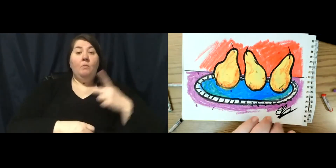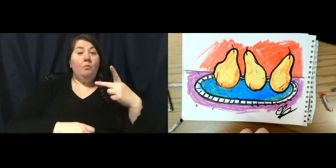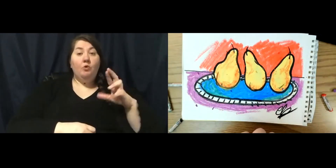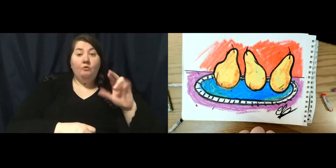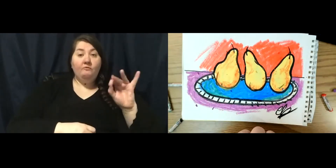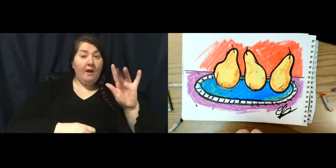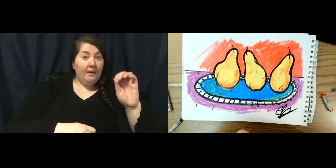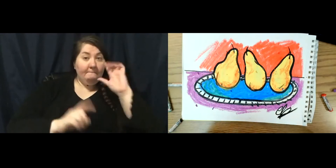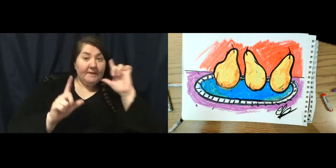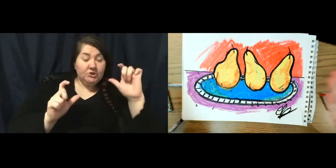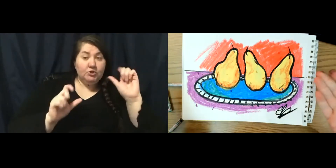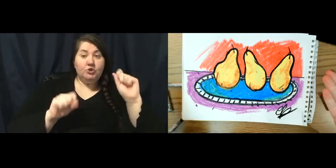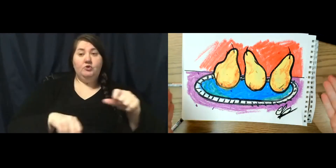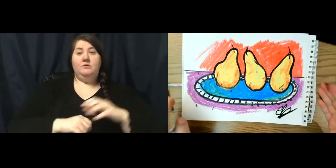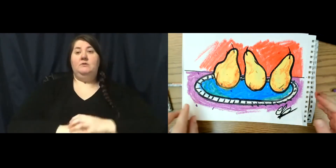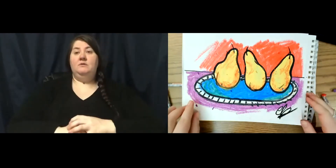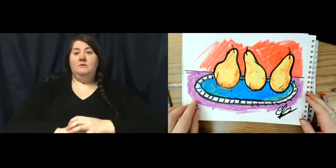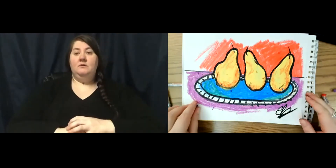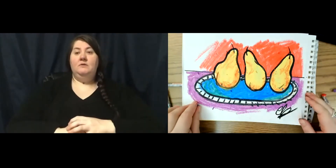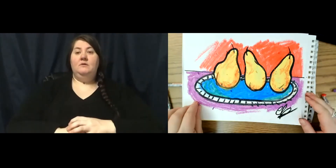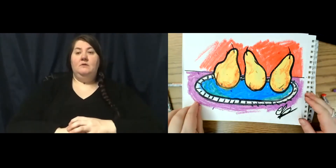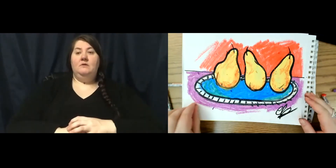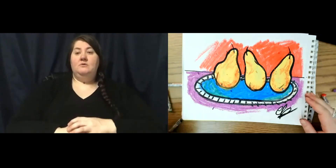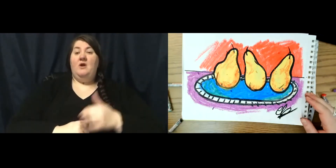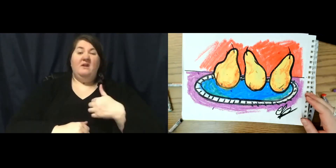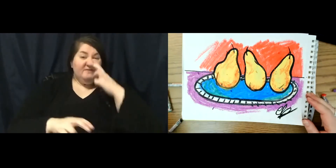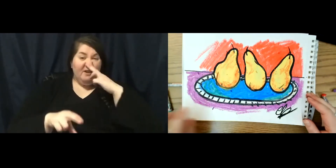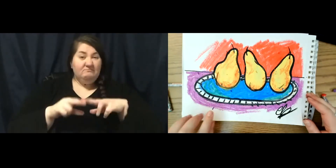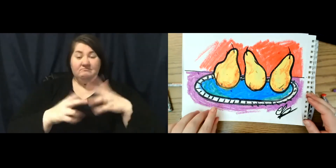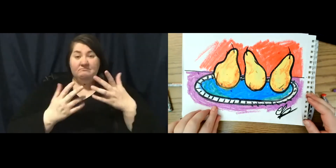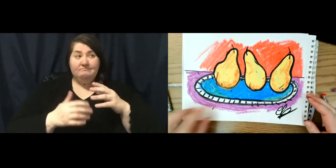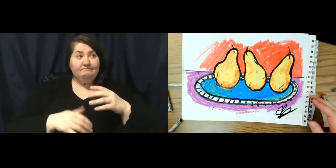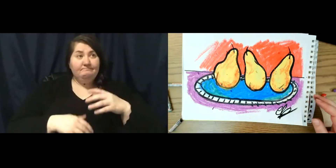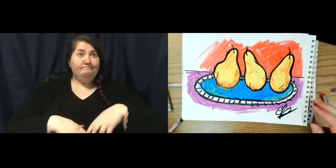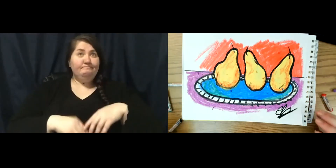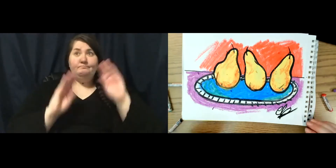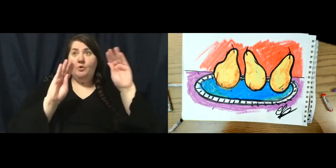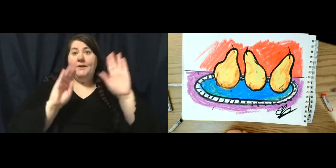or just have fun with it and put it up in your house.